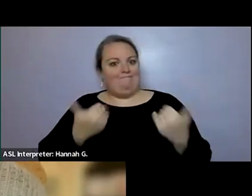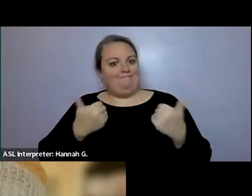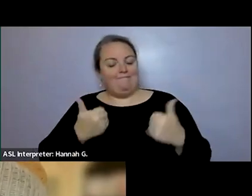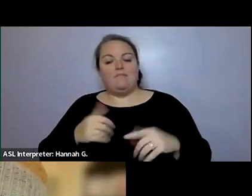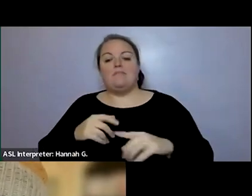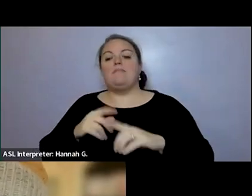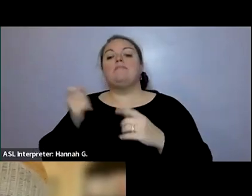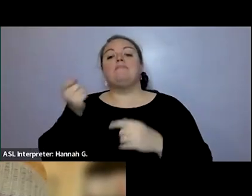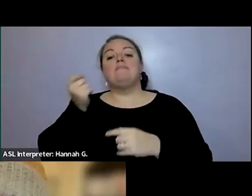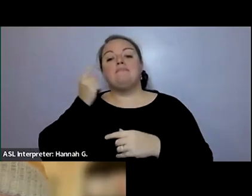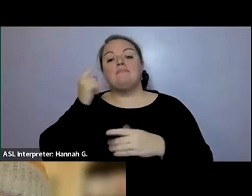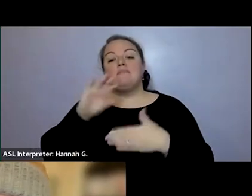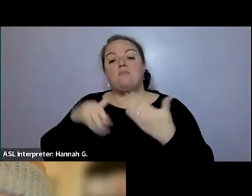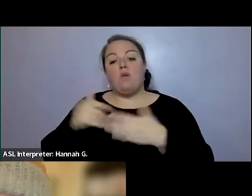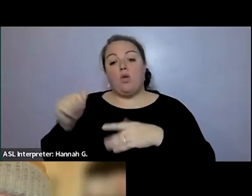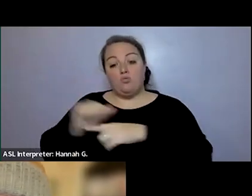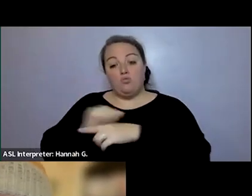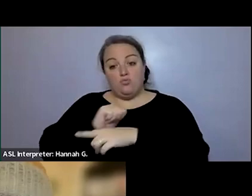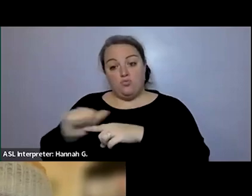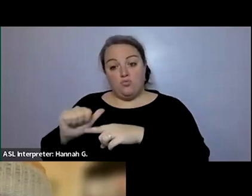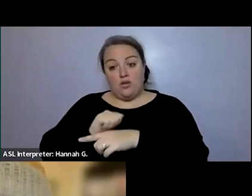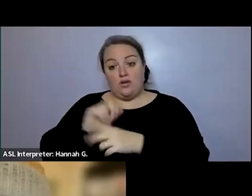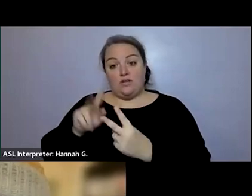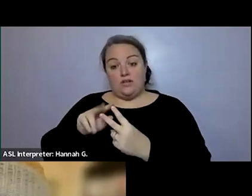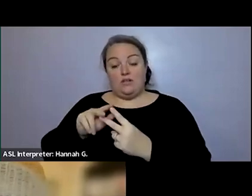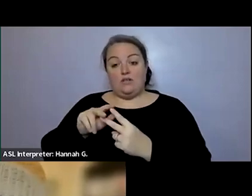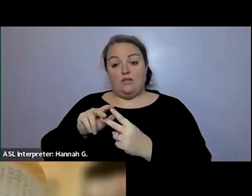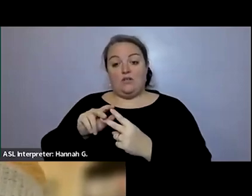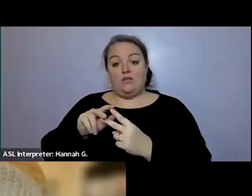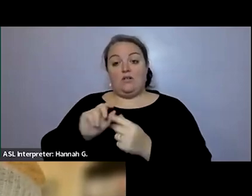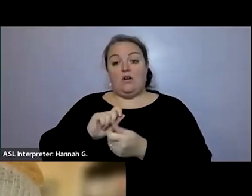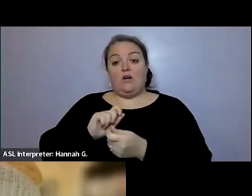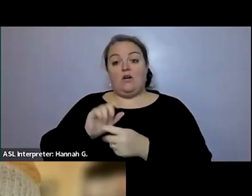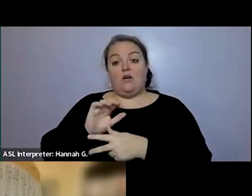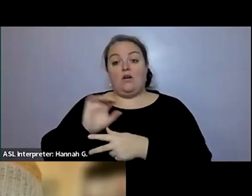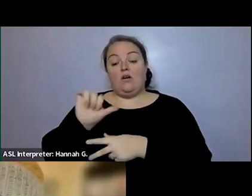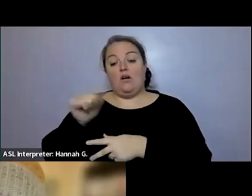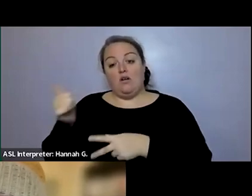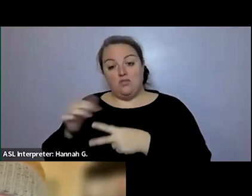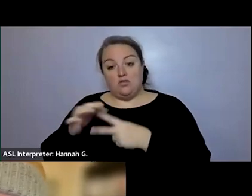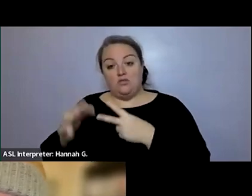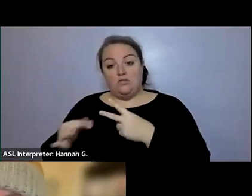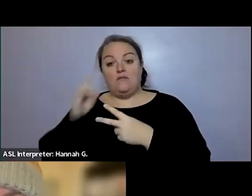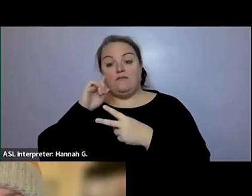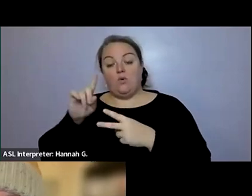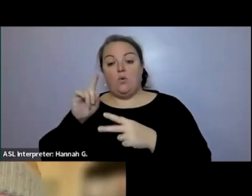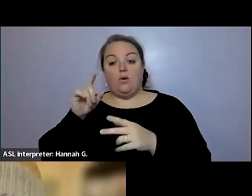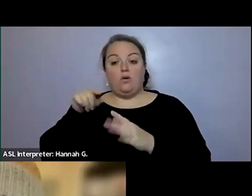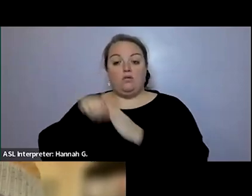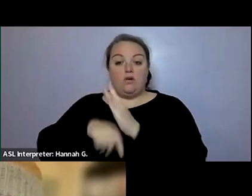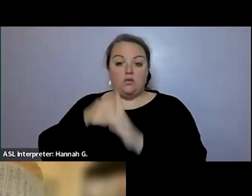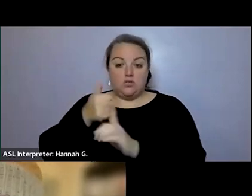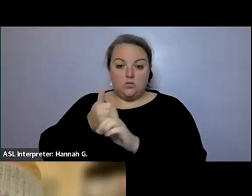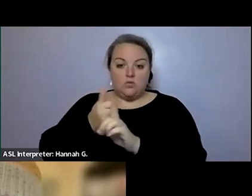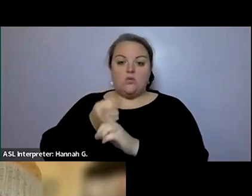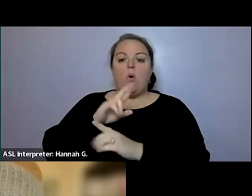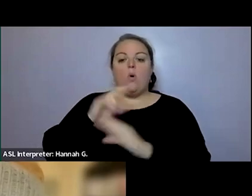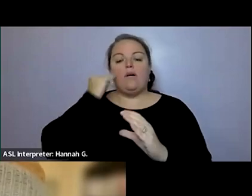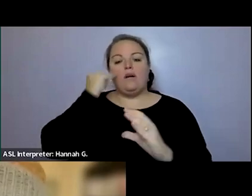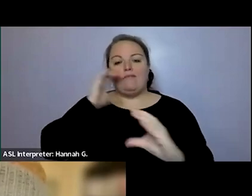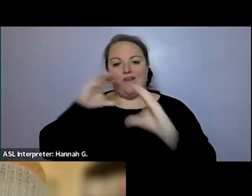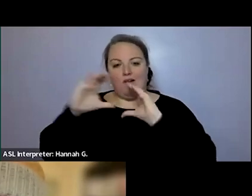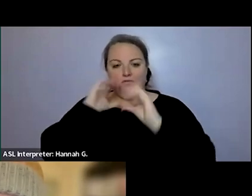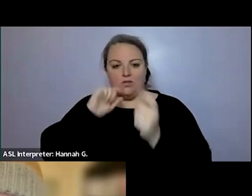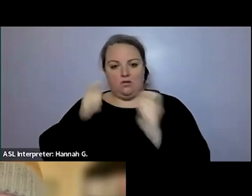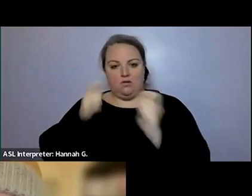everybody is going to be trained in either alternatives to suicide or when conversations turn to suicide um and i feel like that's a